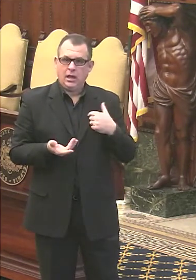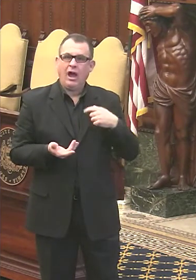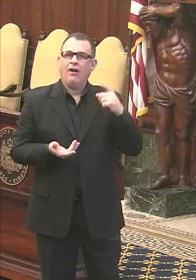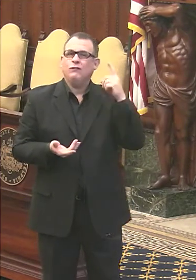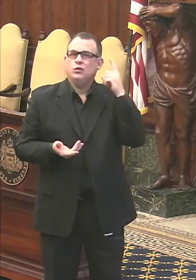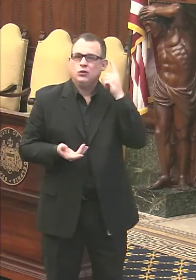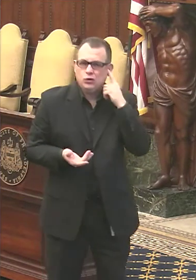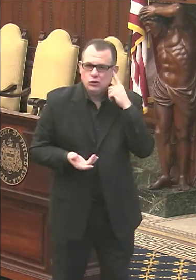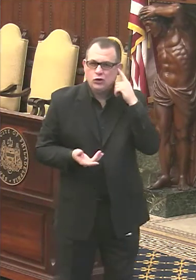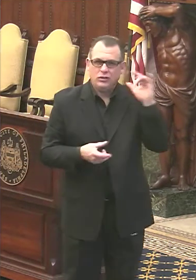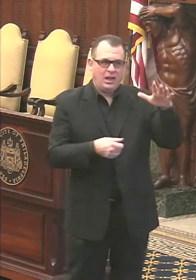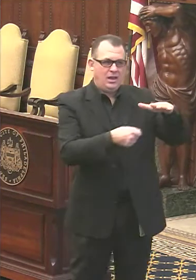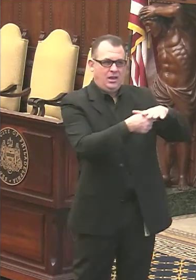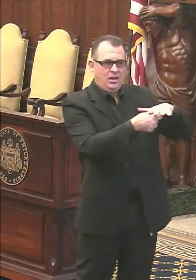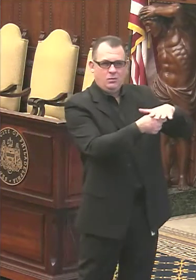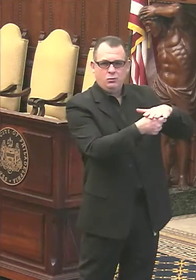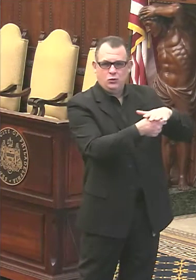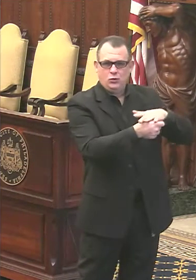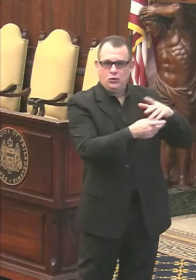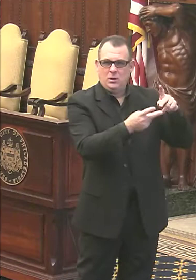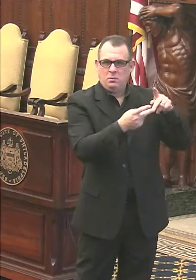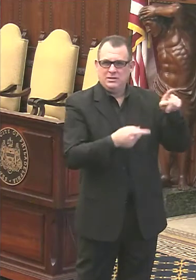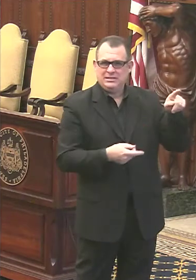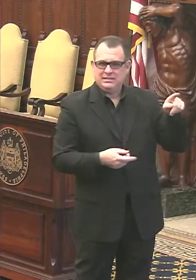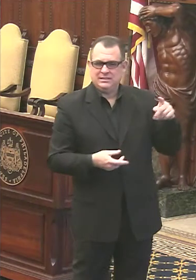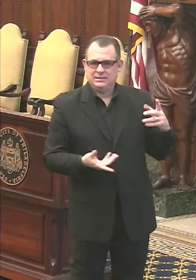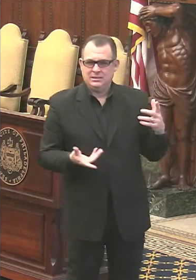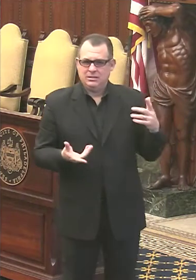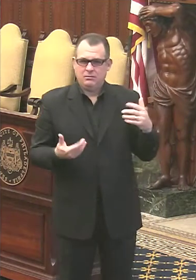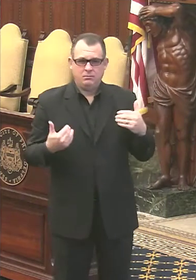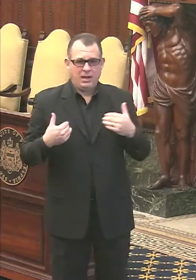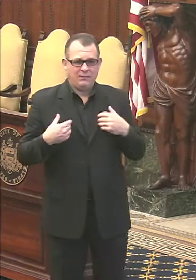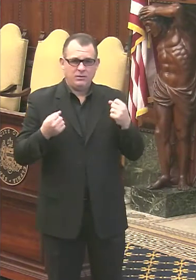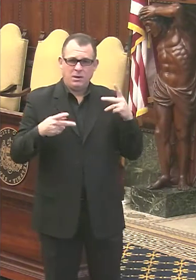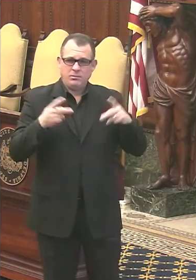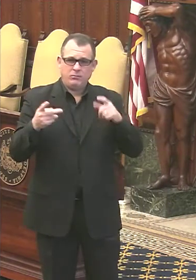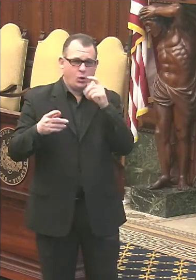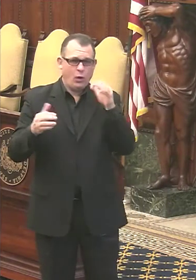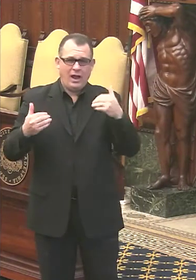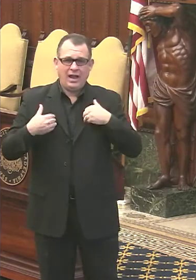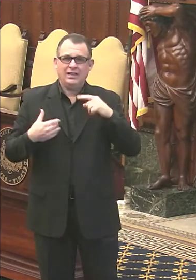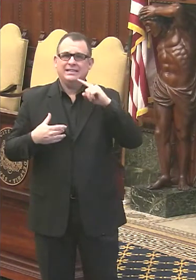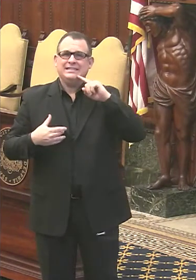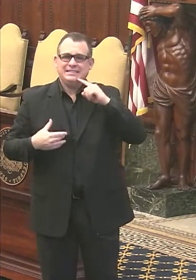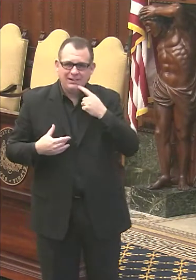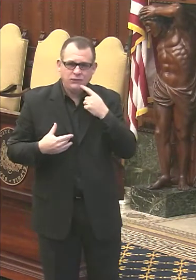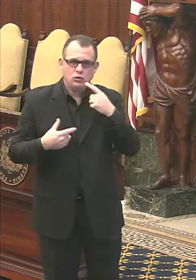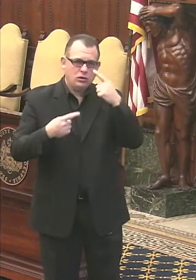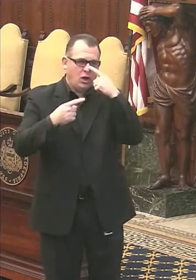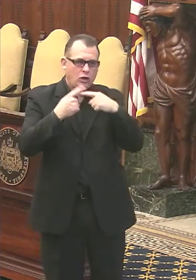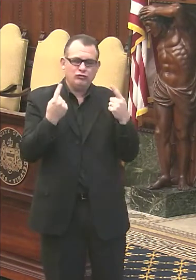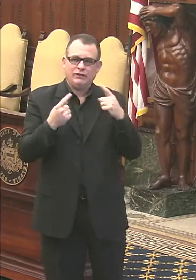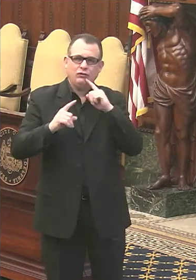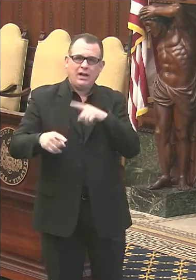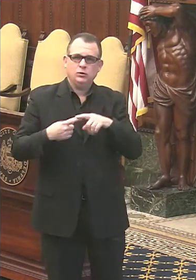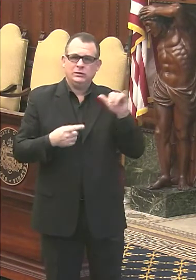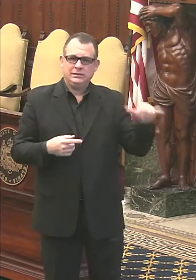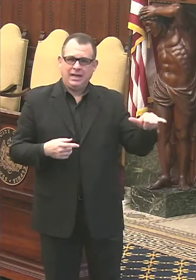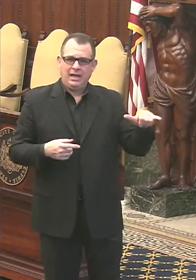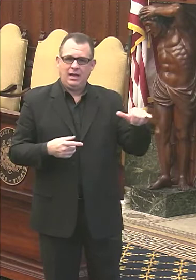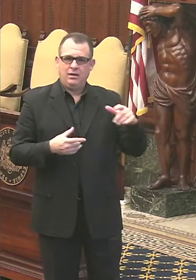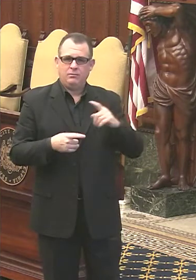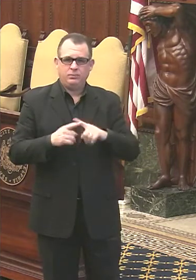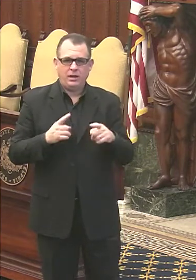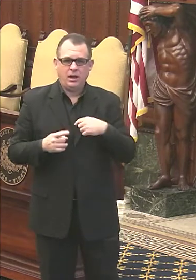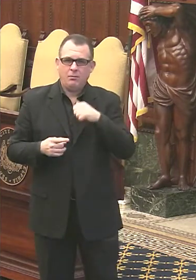or one, one location. I felt they had an inordinate number of severe allergic reactions. And so they stopped vaccinating there. Uh, unclear